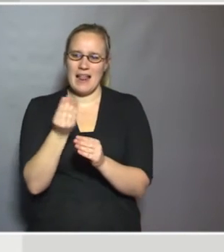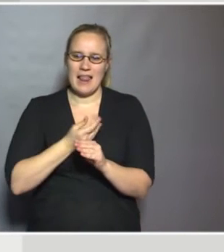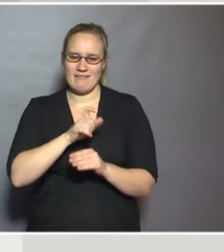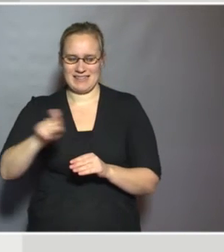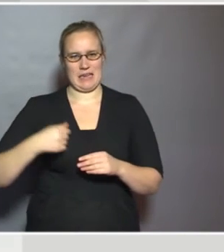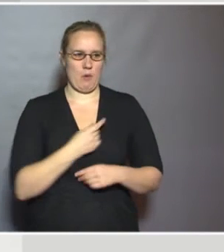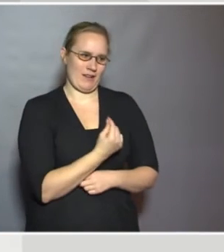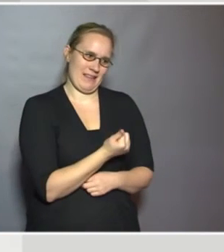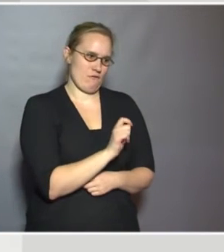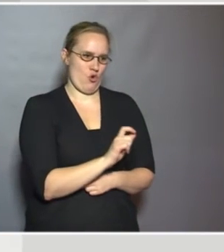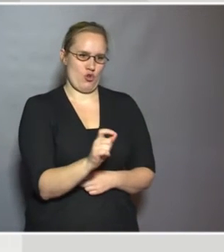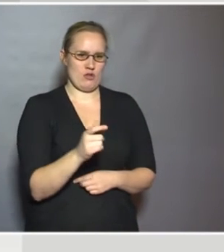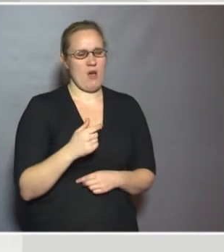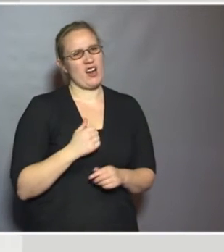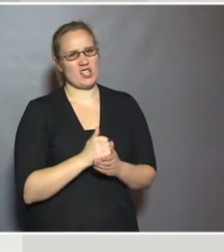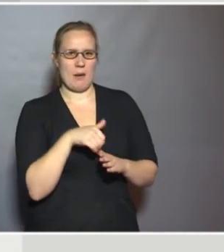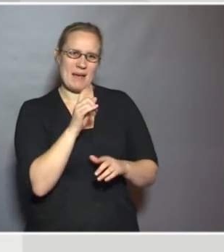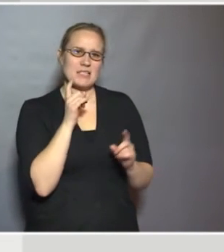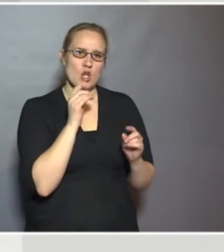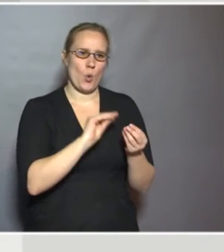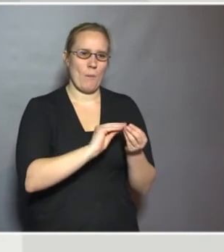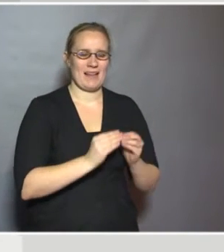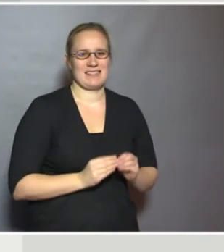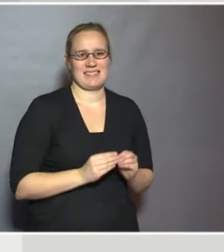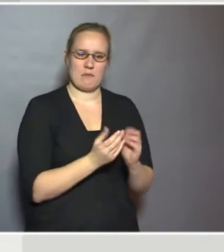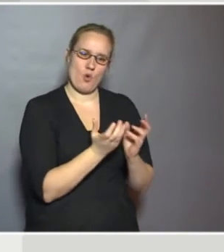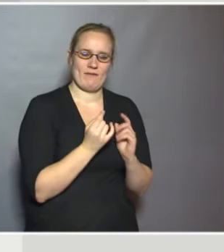the few who might have the most complex needs.